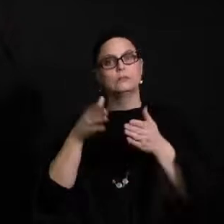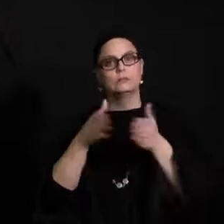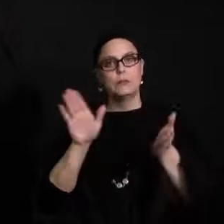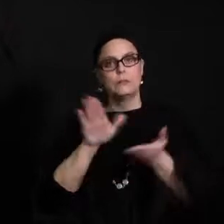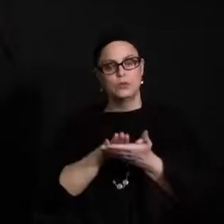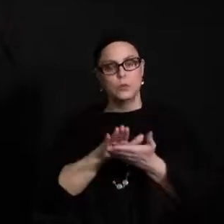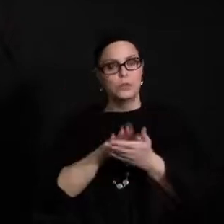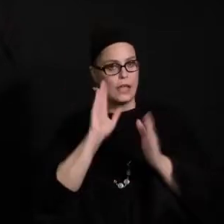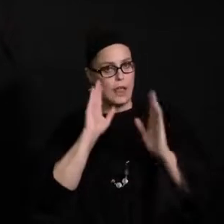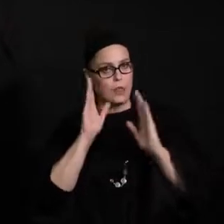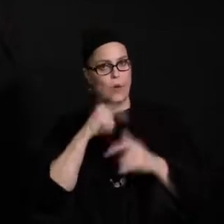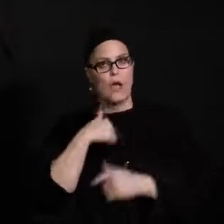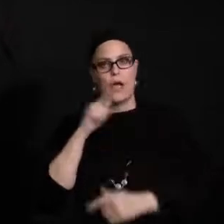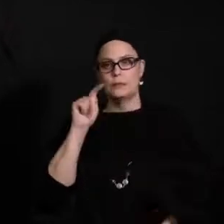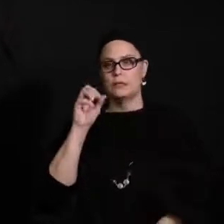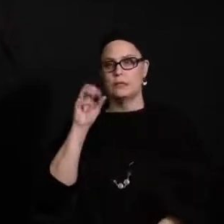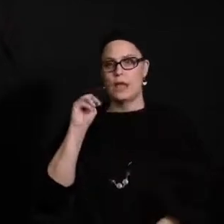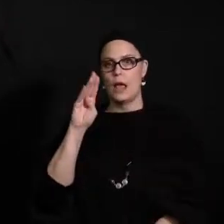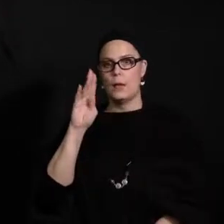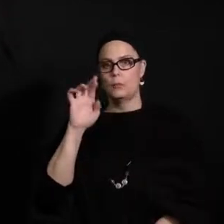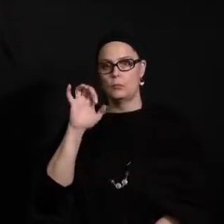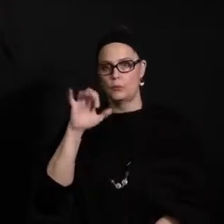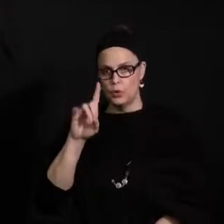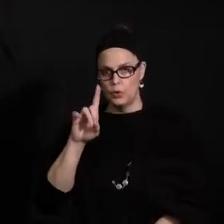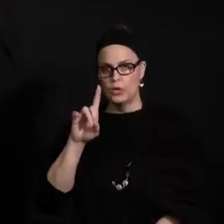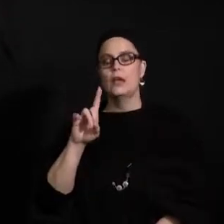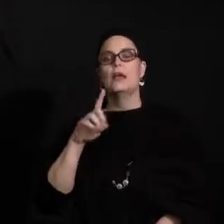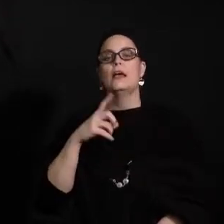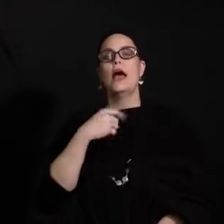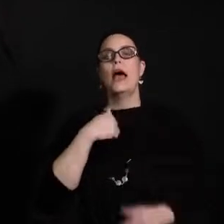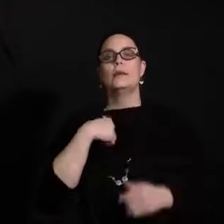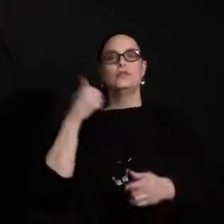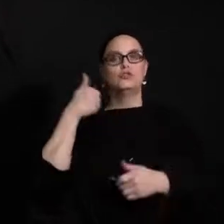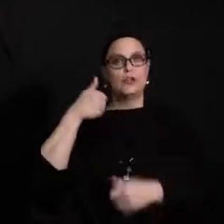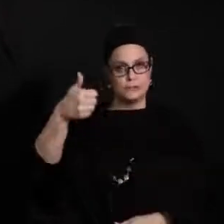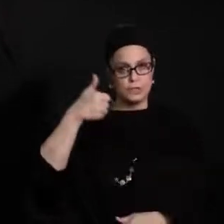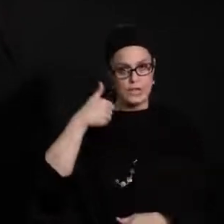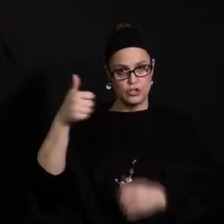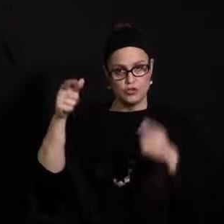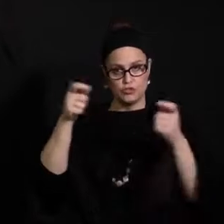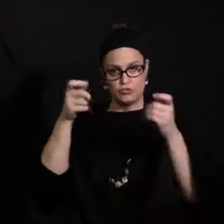Good evening. I'm Tom Burr, Director of Transportation for St. Paul Public Schools.